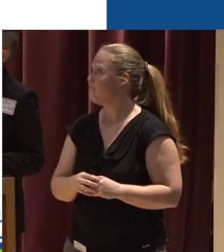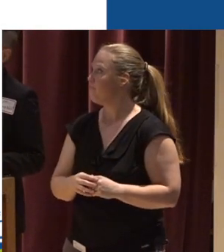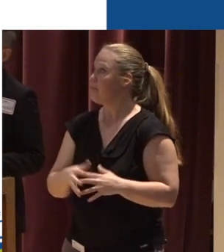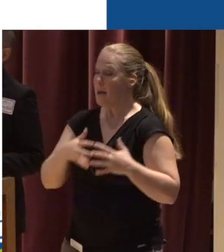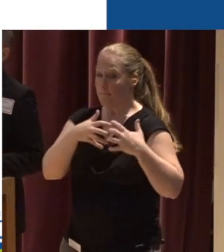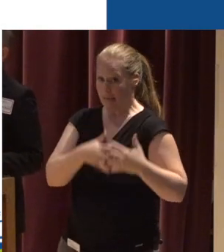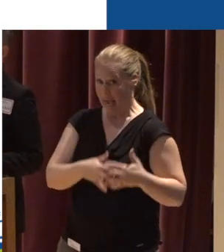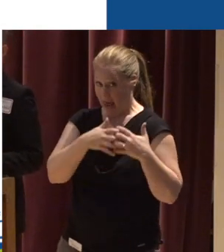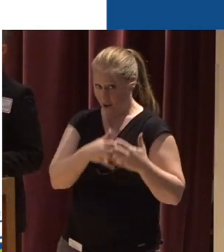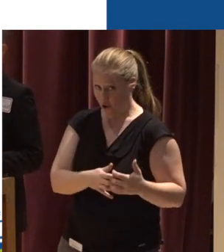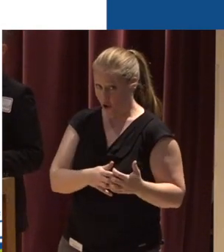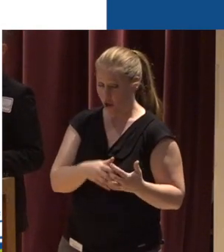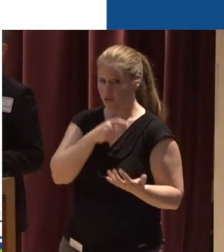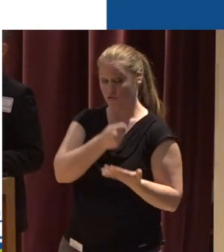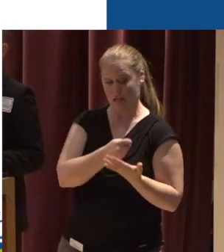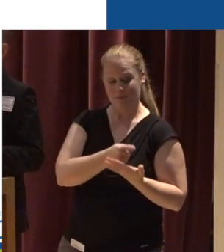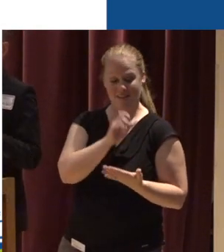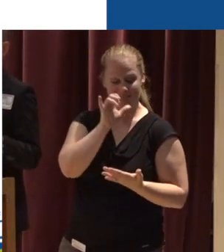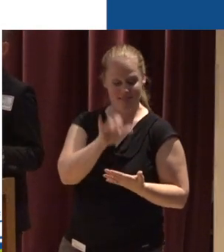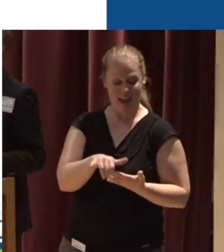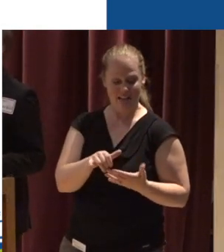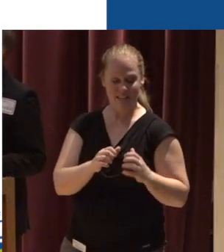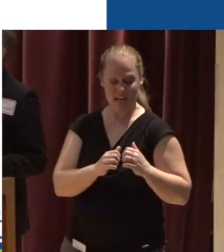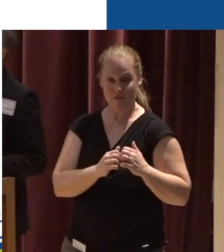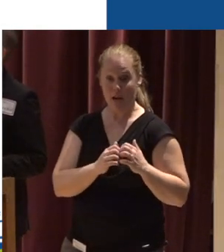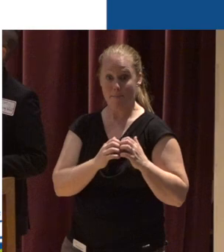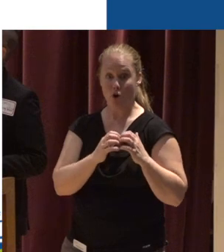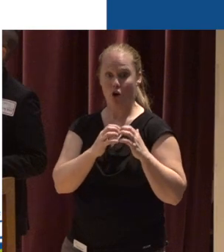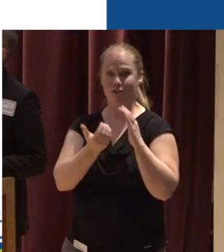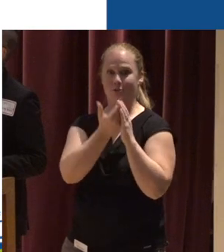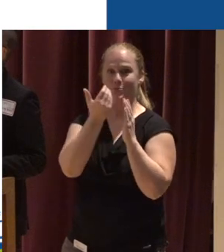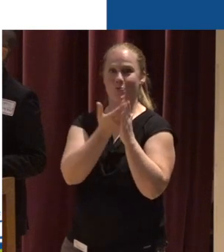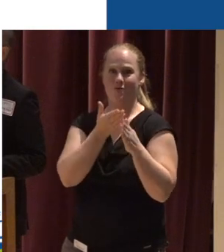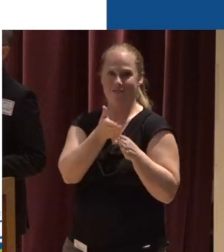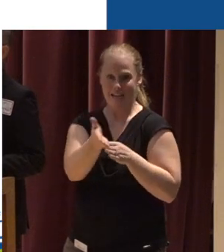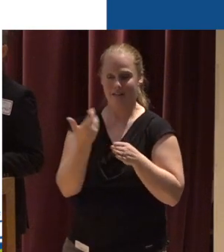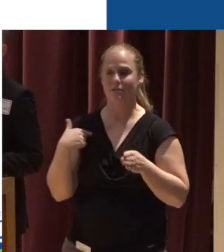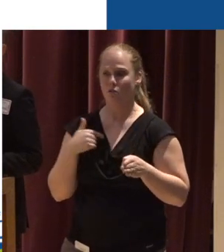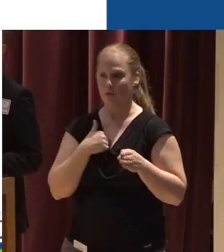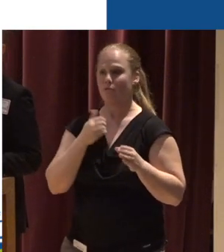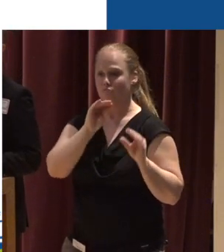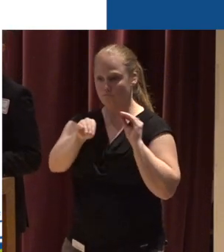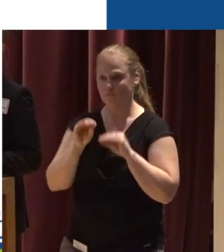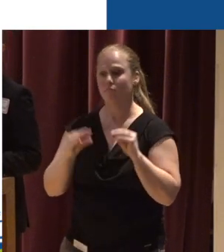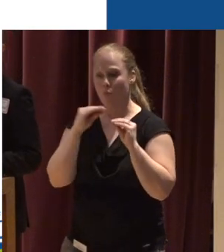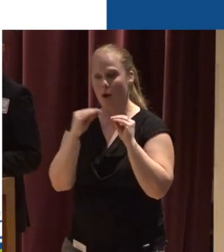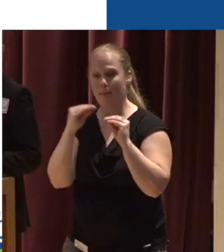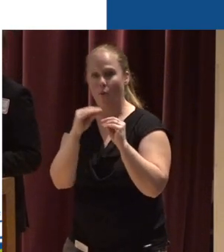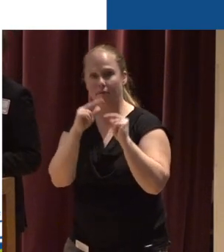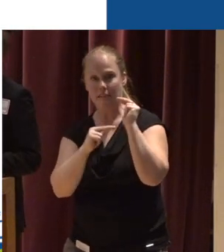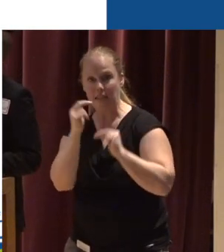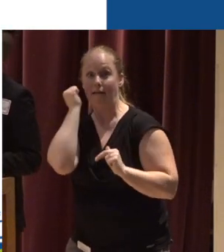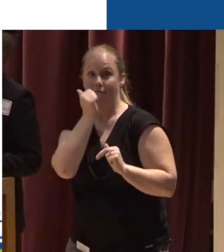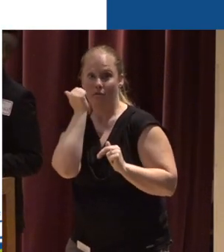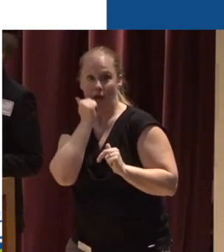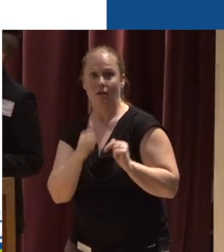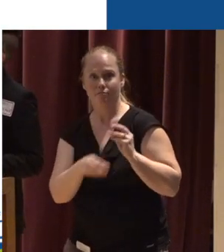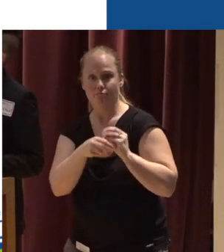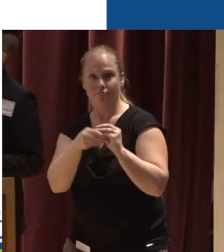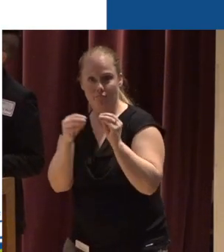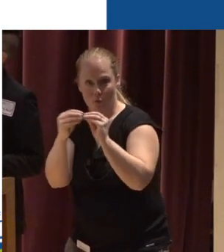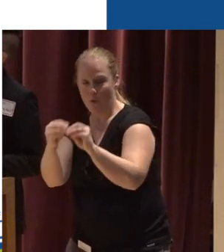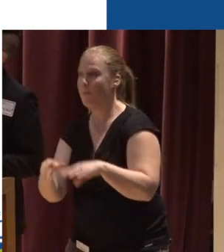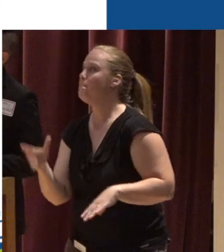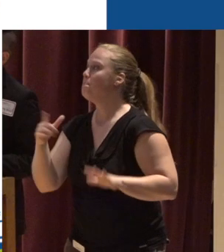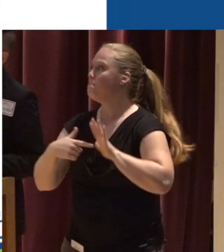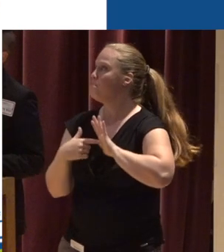Mechanical stormwater treatment is kind of an emerging field And we are getting more and more of these facilities every day And I wanted